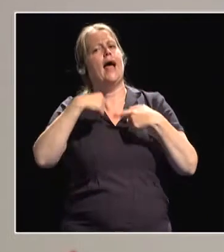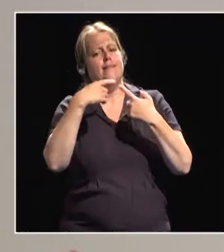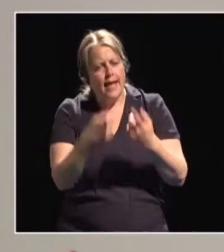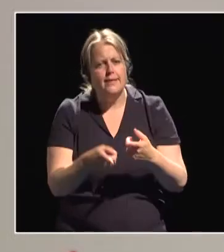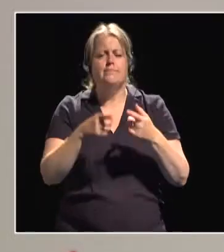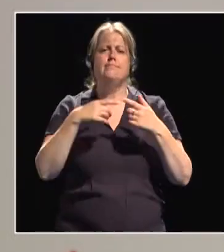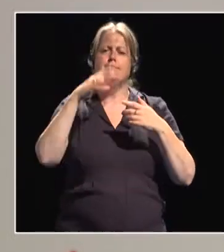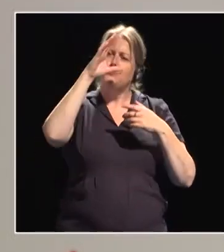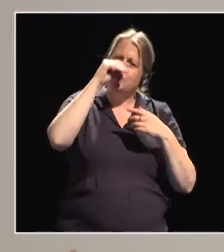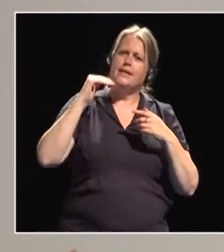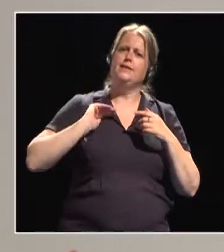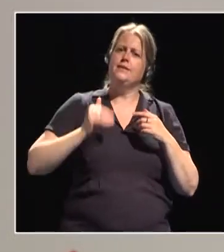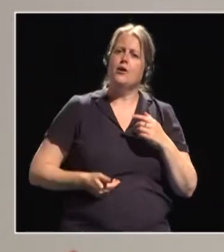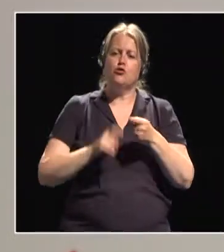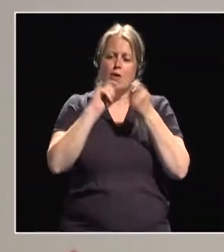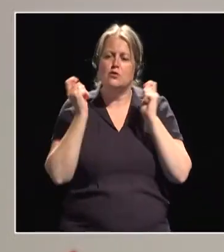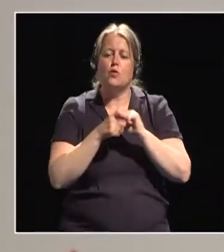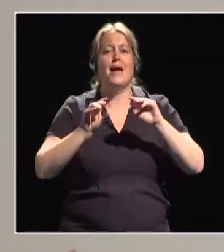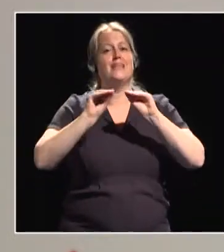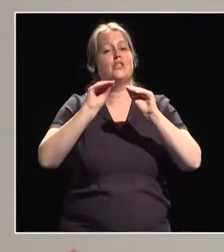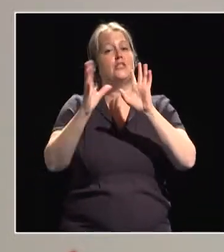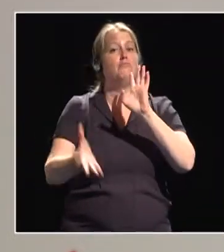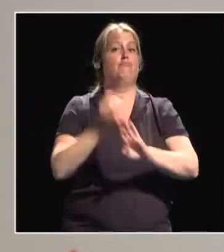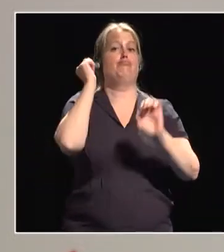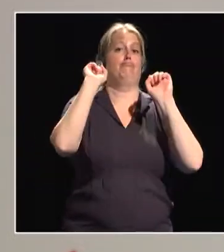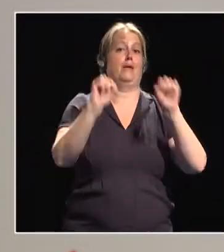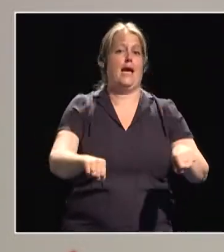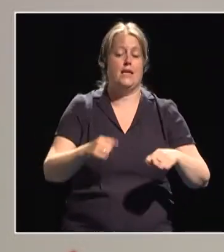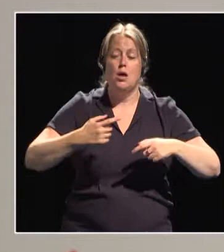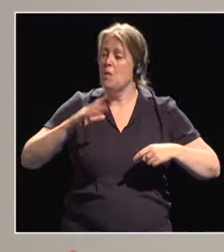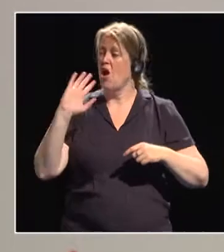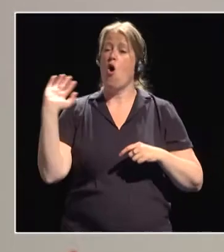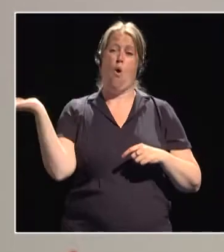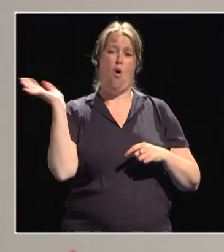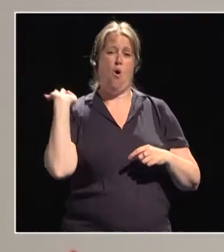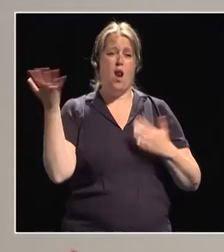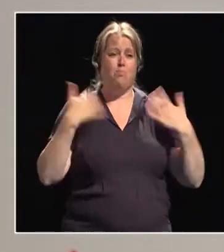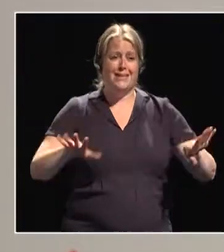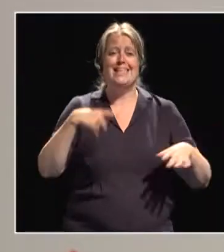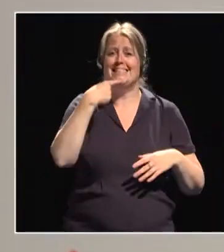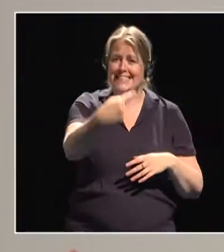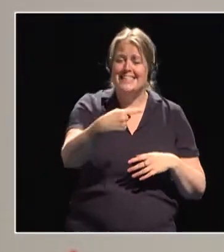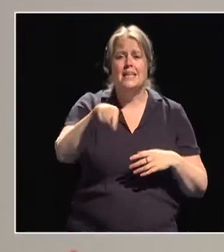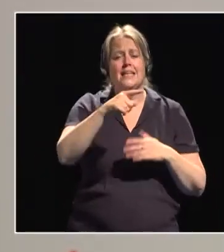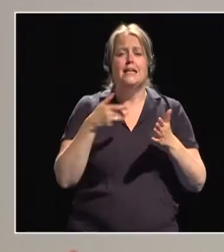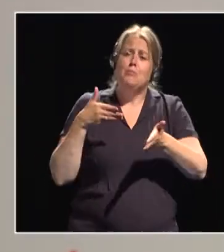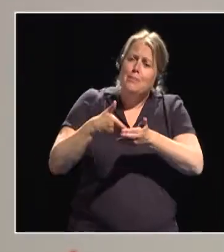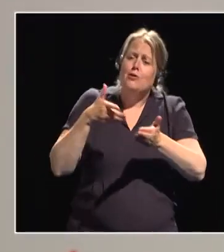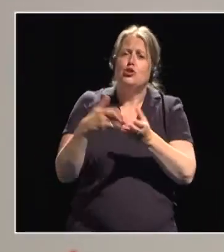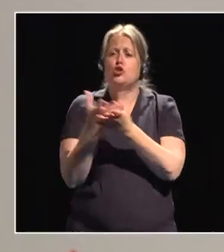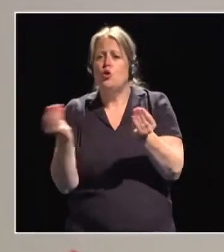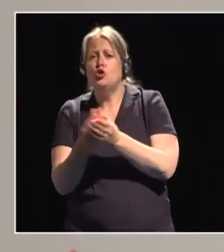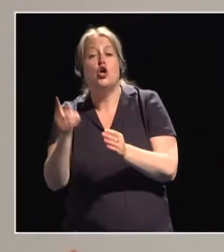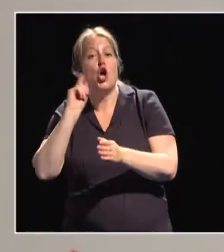education. We all mentioned the fact that both the barriers and the solutions to girls' education